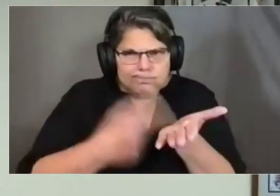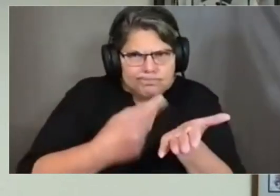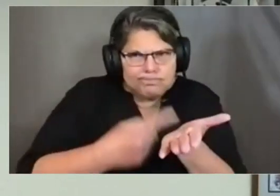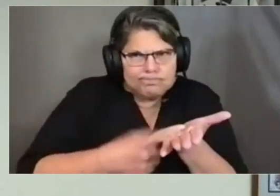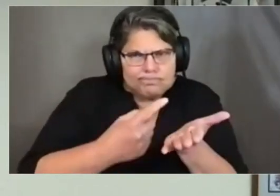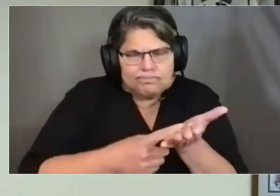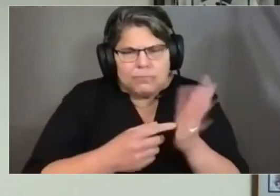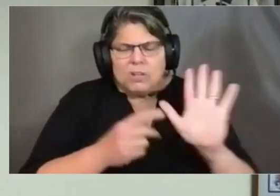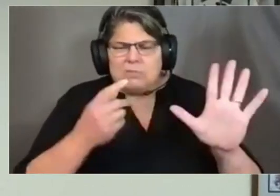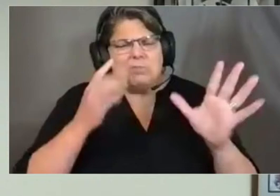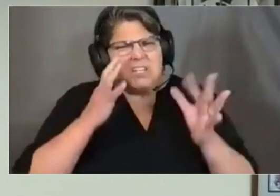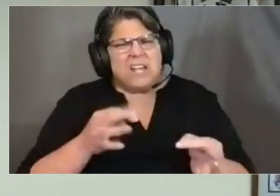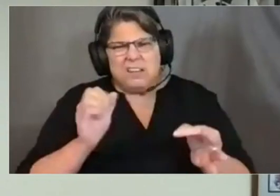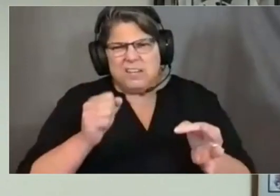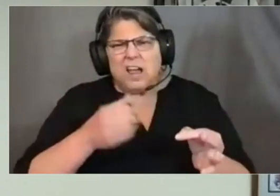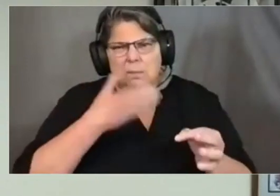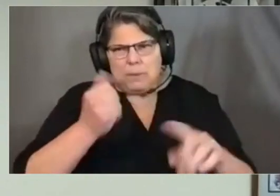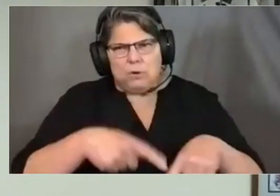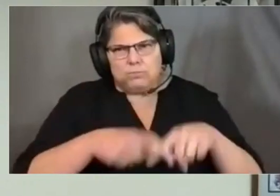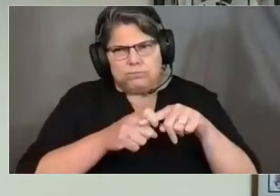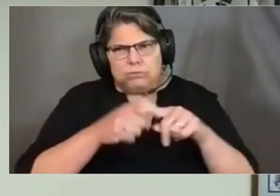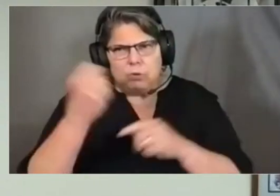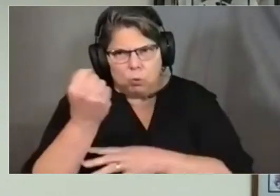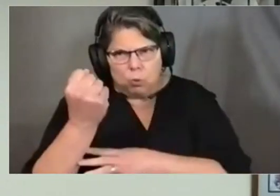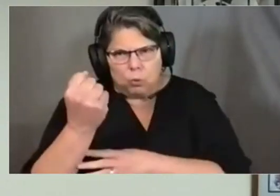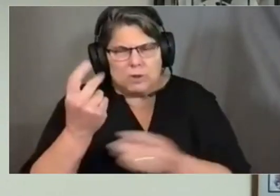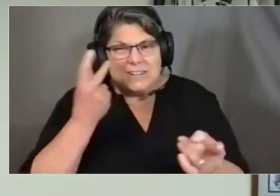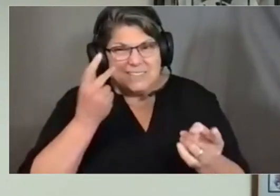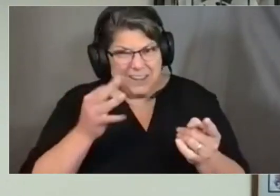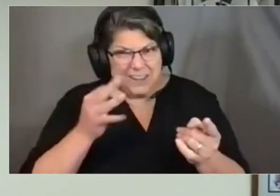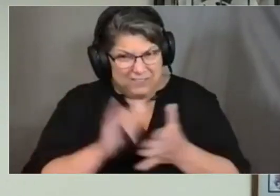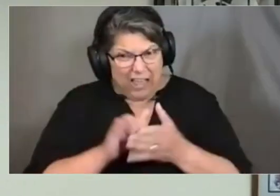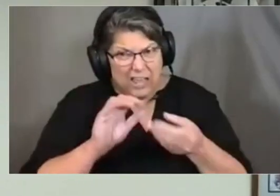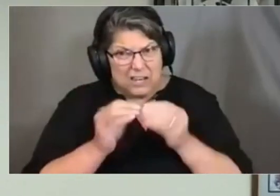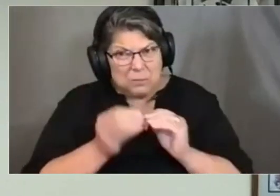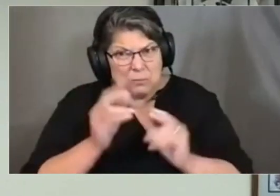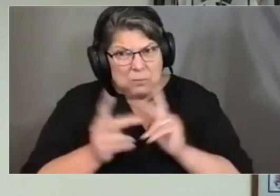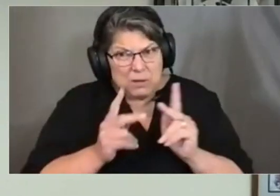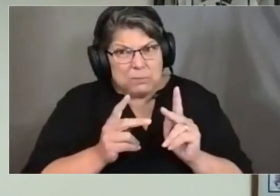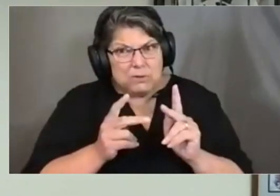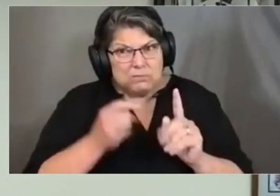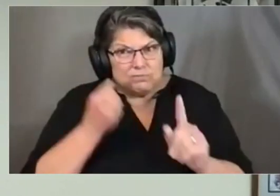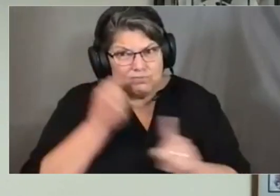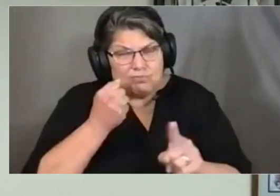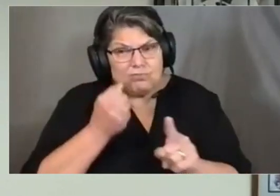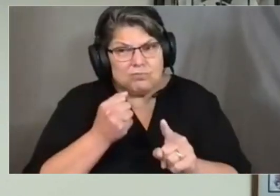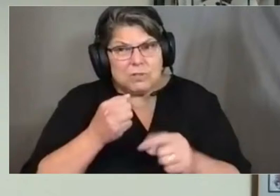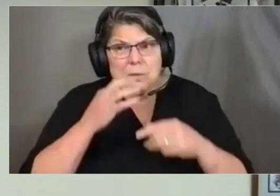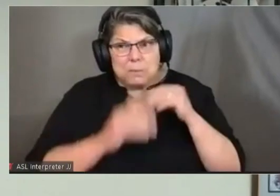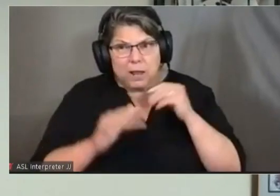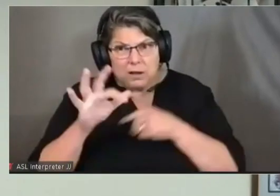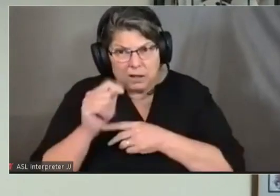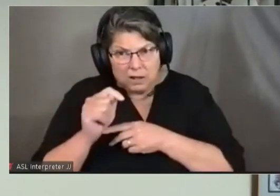the pause to see if these are a significant number and look into other scientific issues.